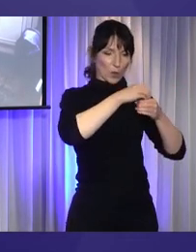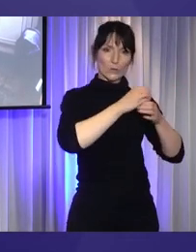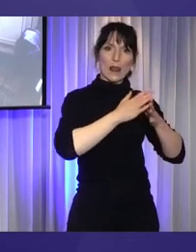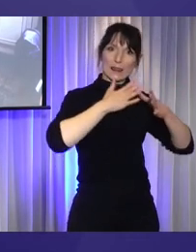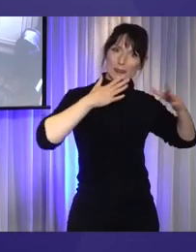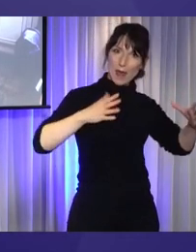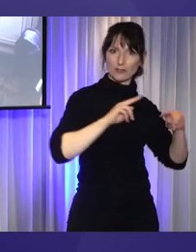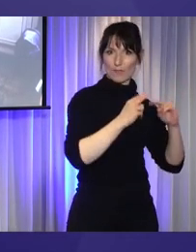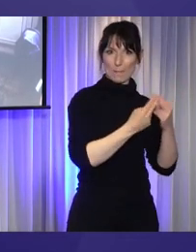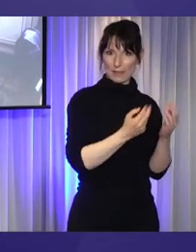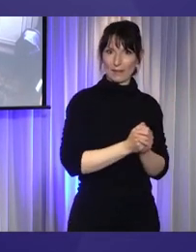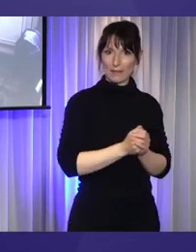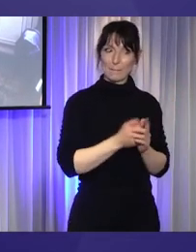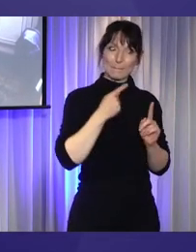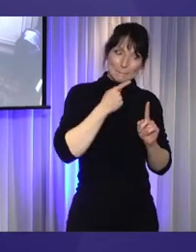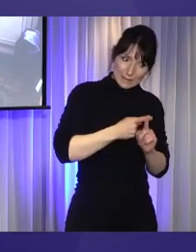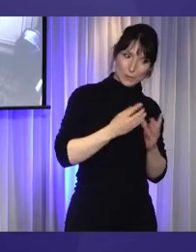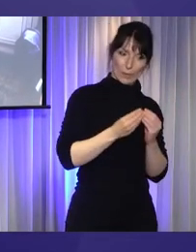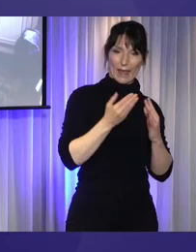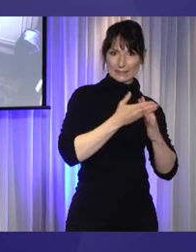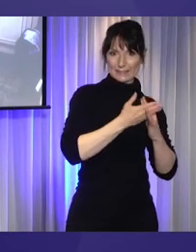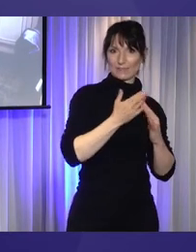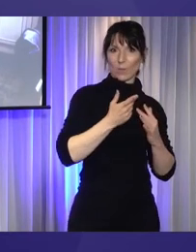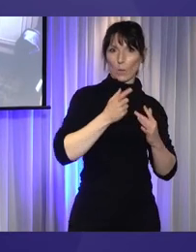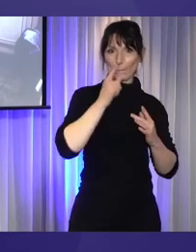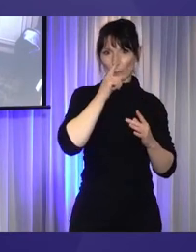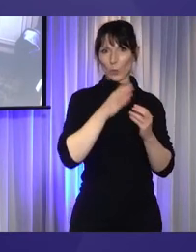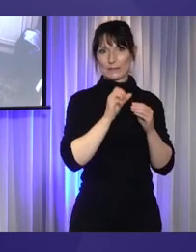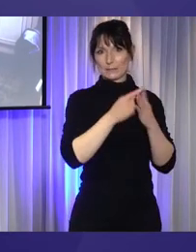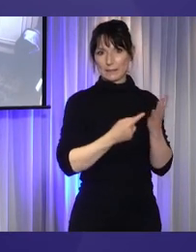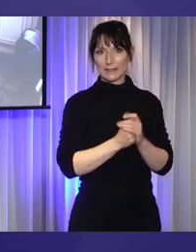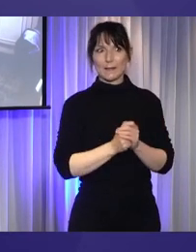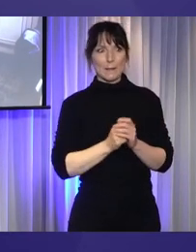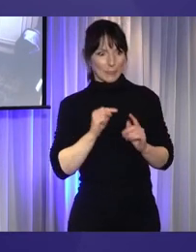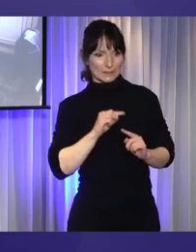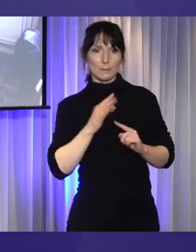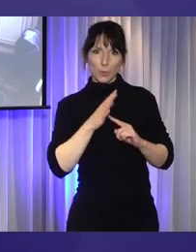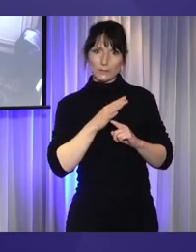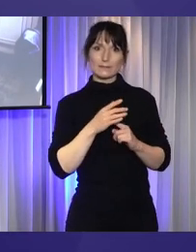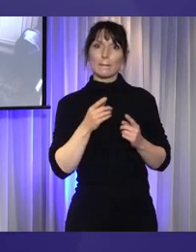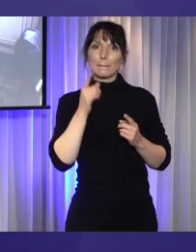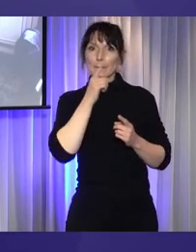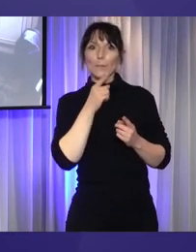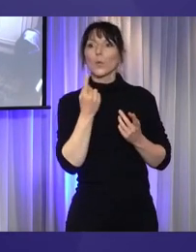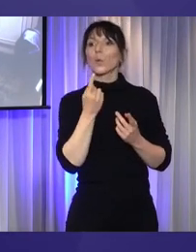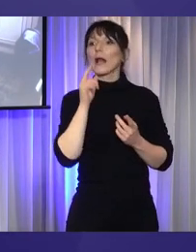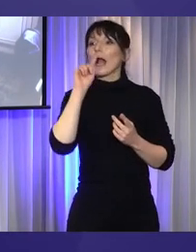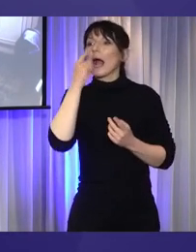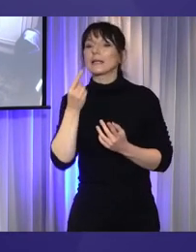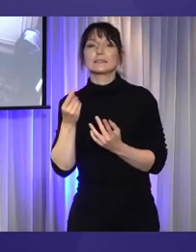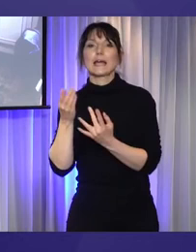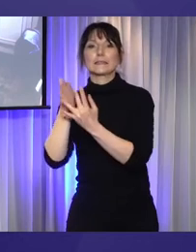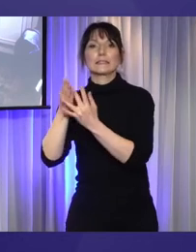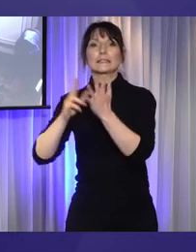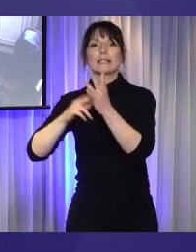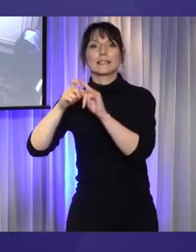large families. For this government to make a commitment to support people with disability who cannot access the NDIS or other